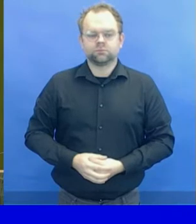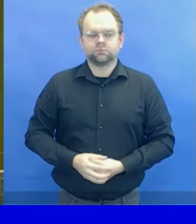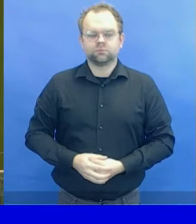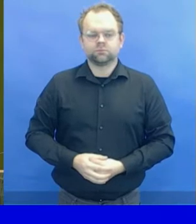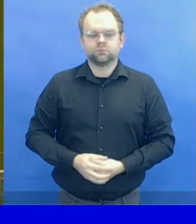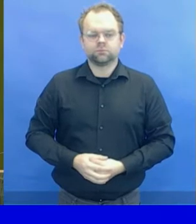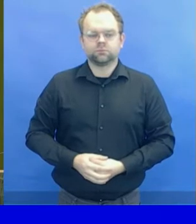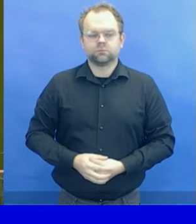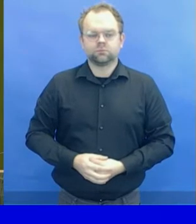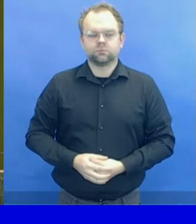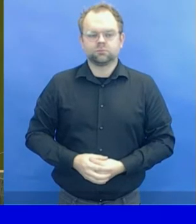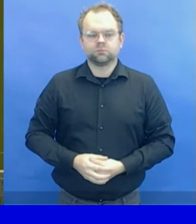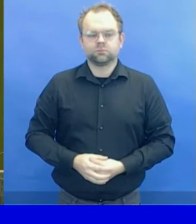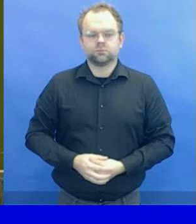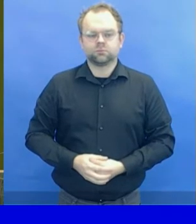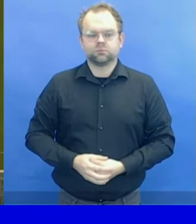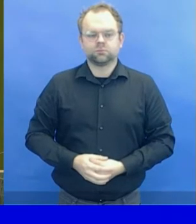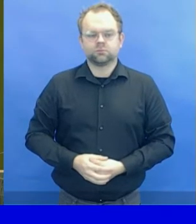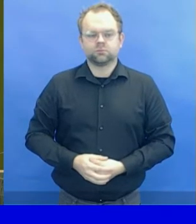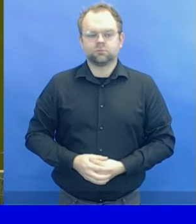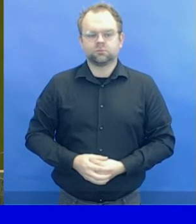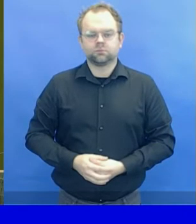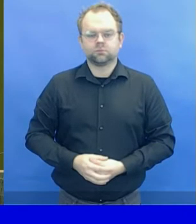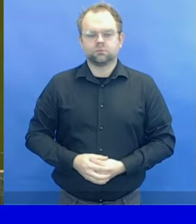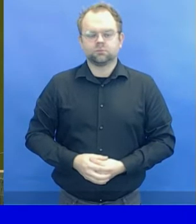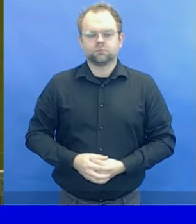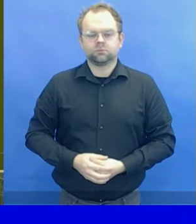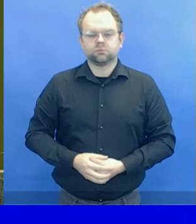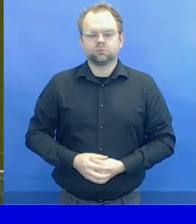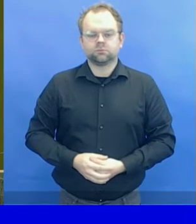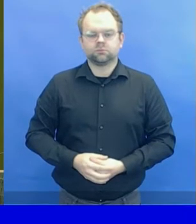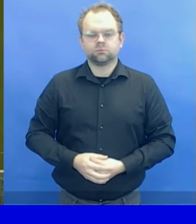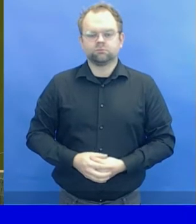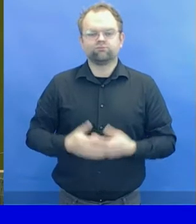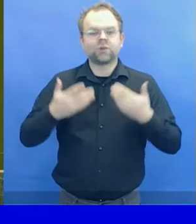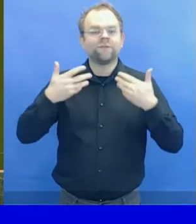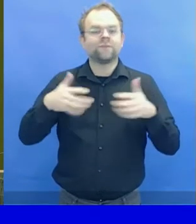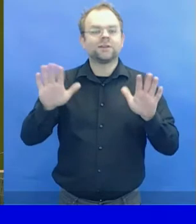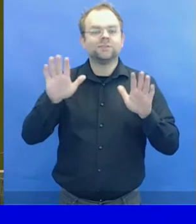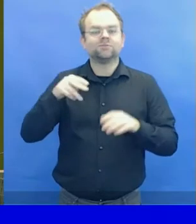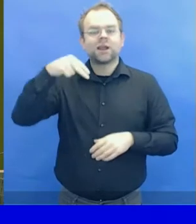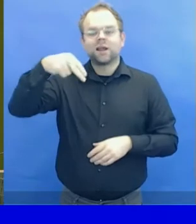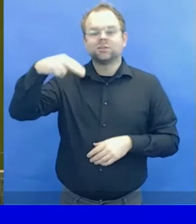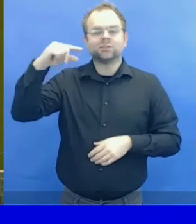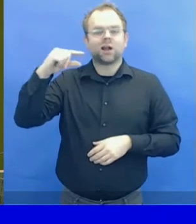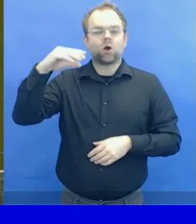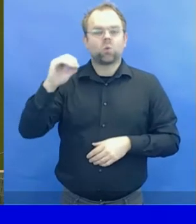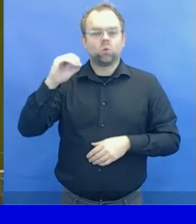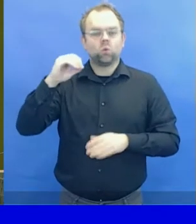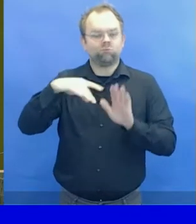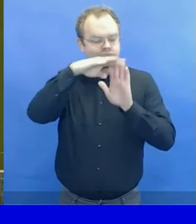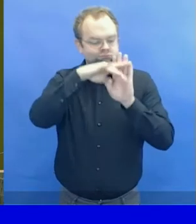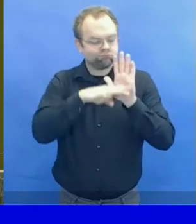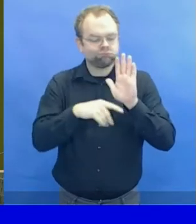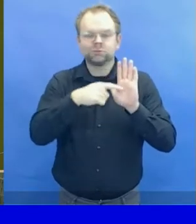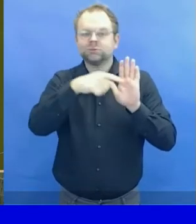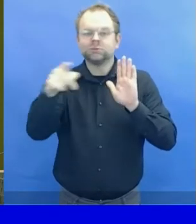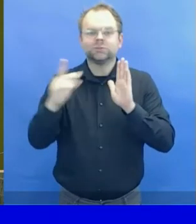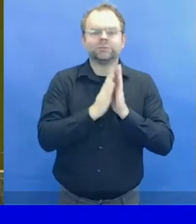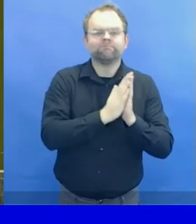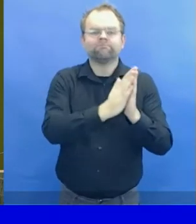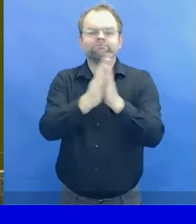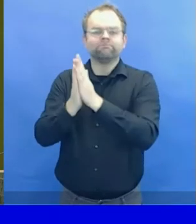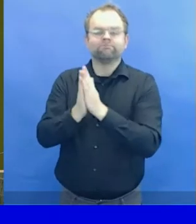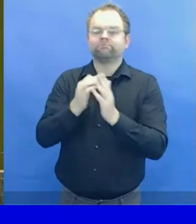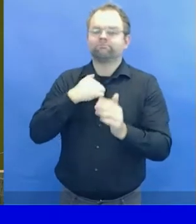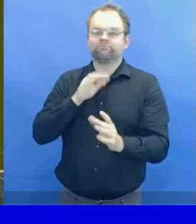to all state parties on 28th October 2020 in accordance with the rules of procedure of the conference.